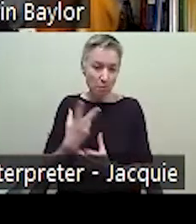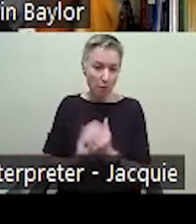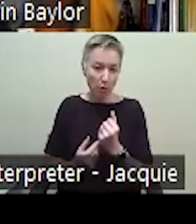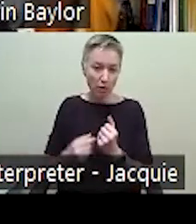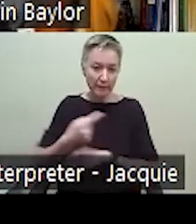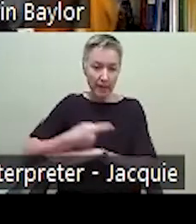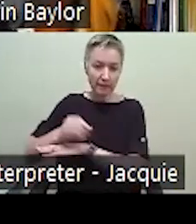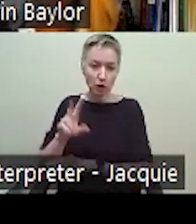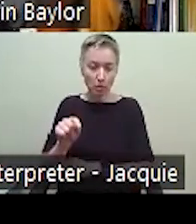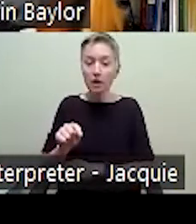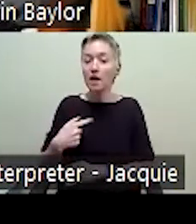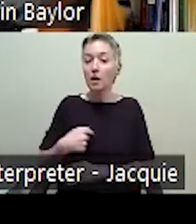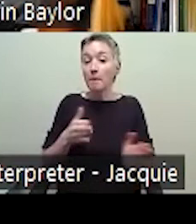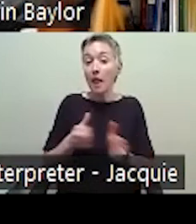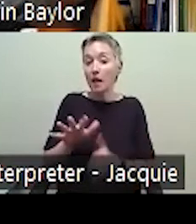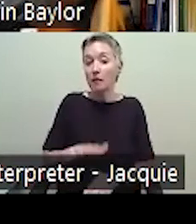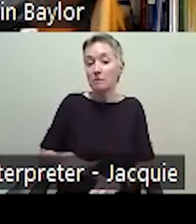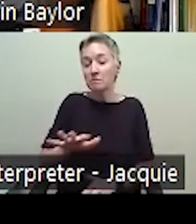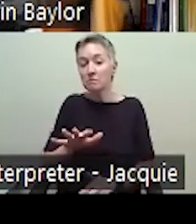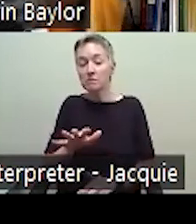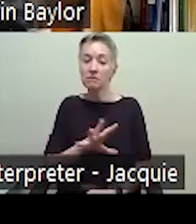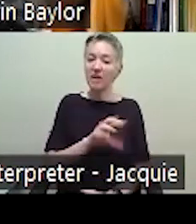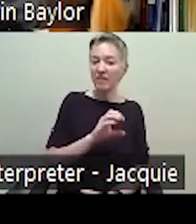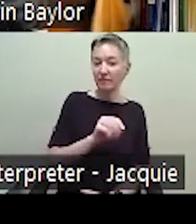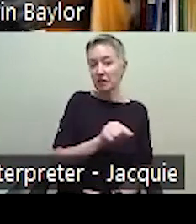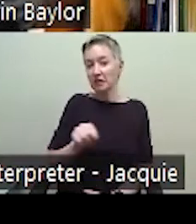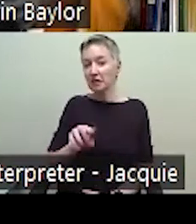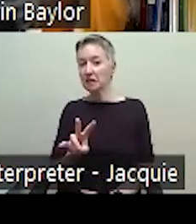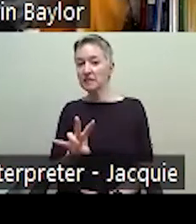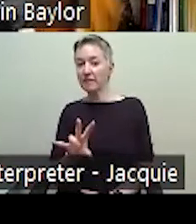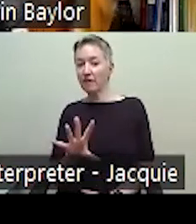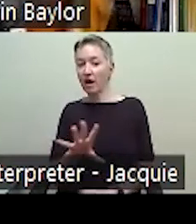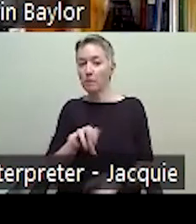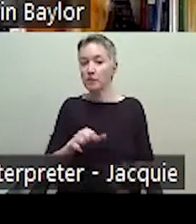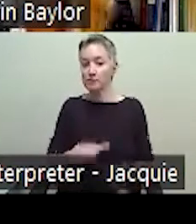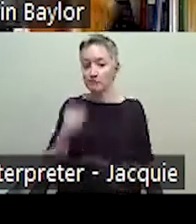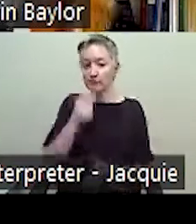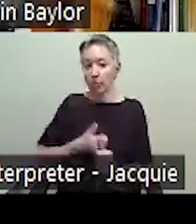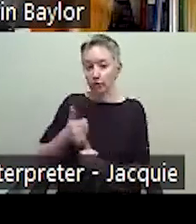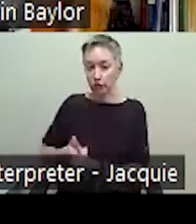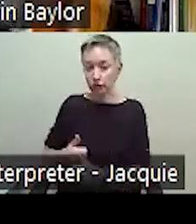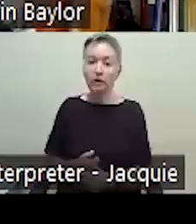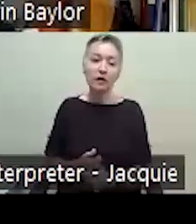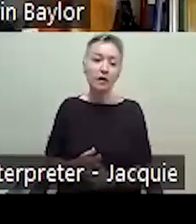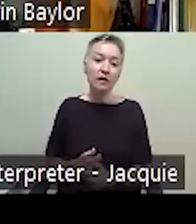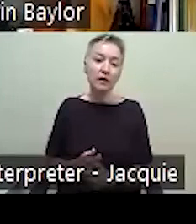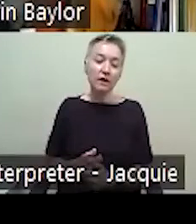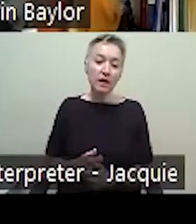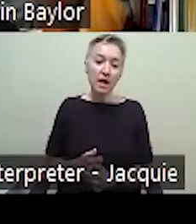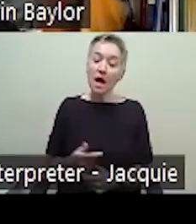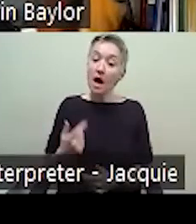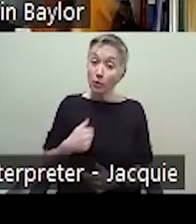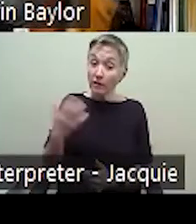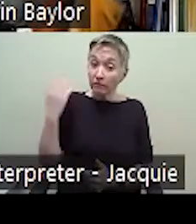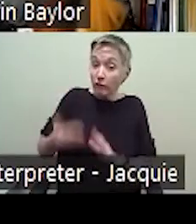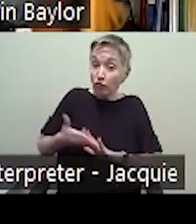somewhere between 50 and 75 participants. We've run this simulation with as few as 30